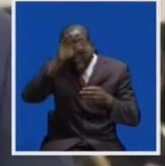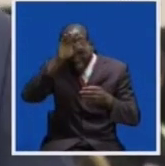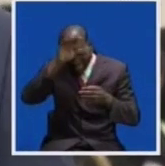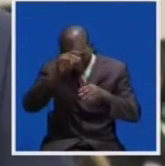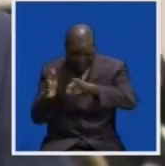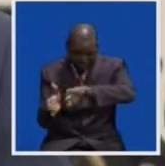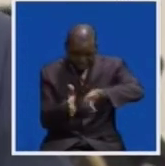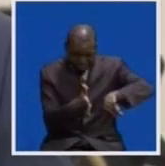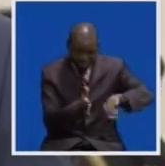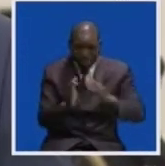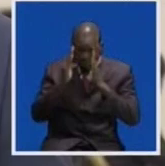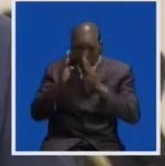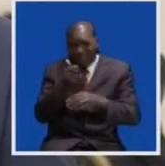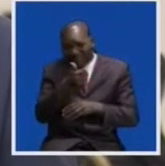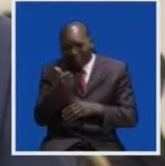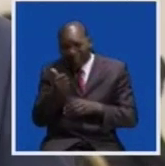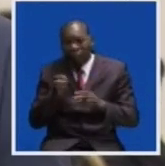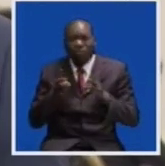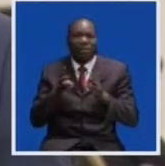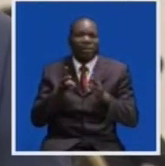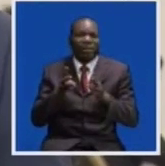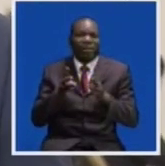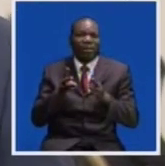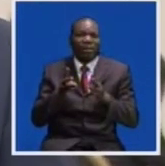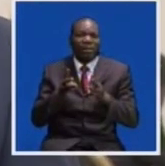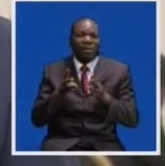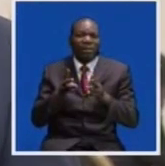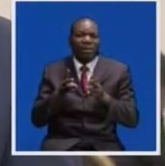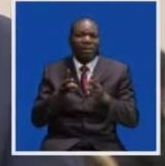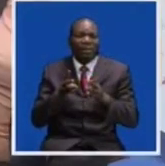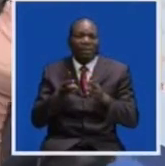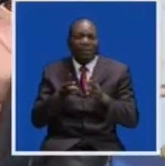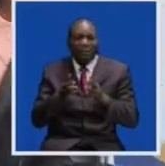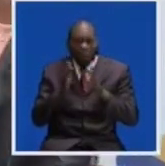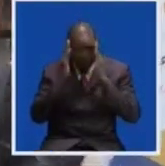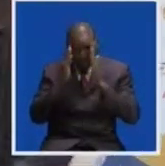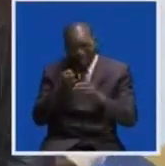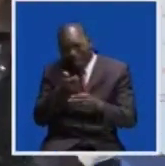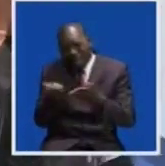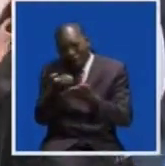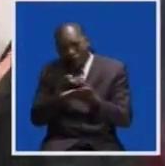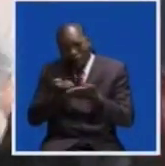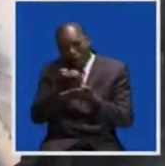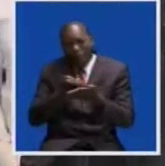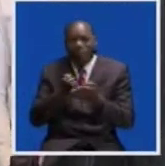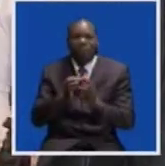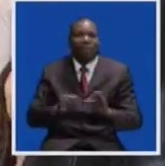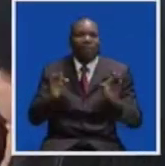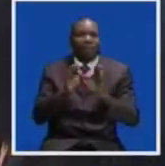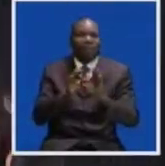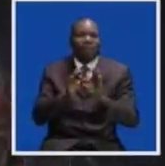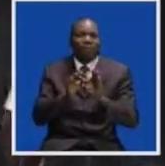It is important to focus on diversifying the economy. Brian Mowale, ZMBC